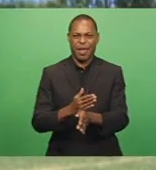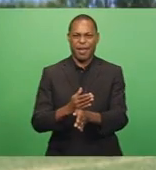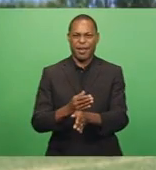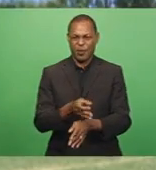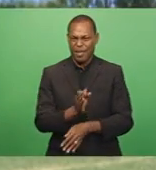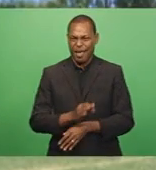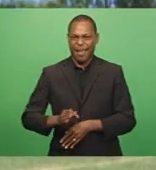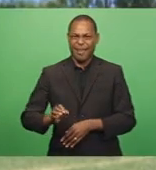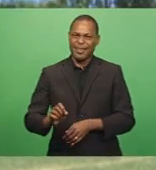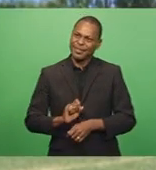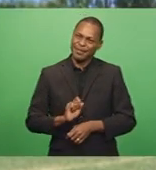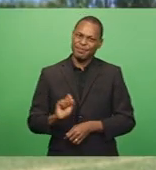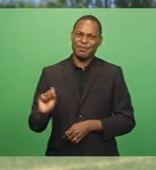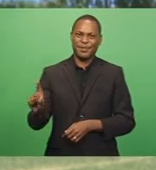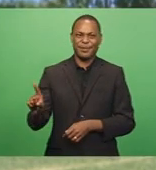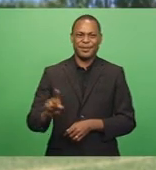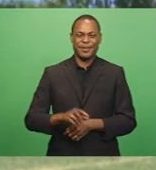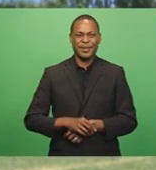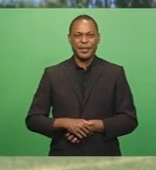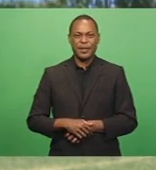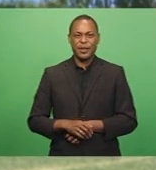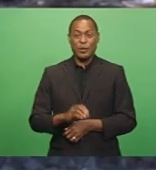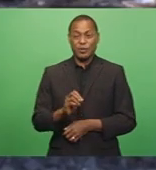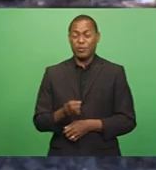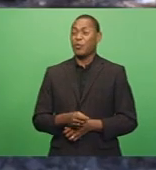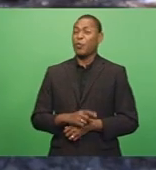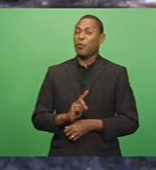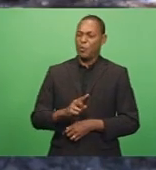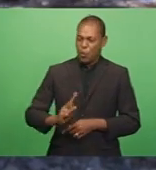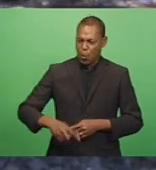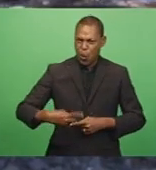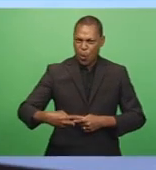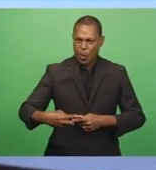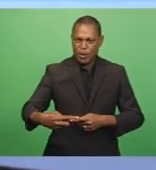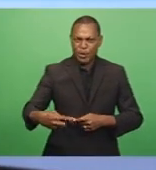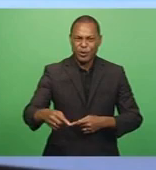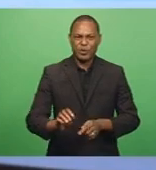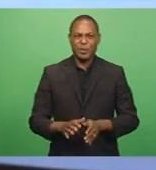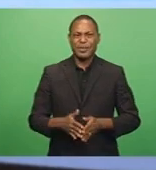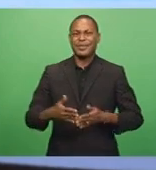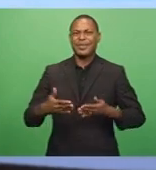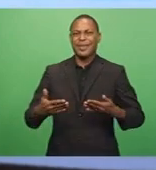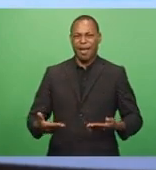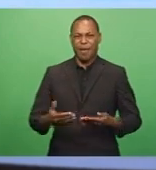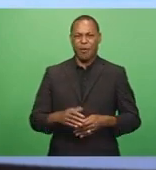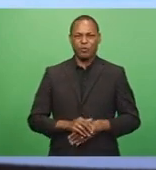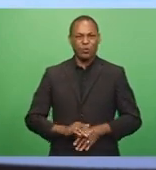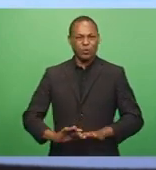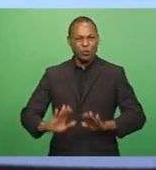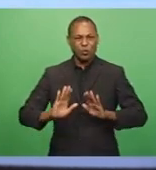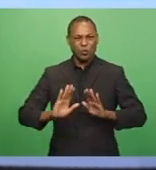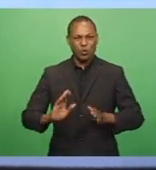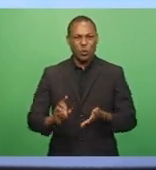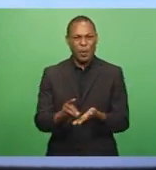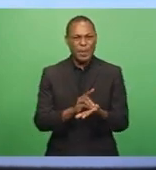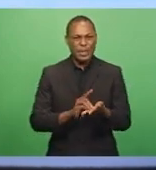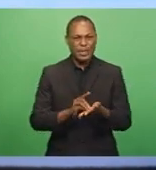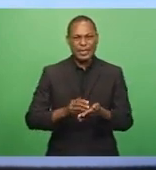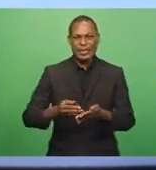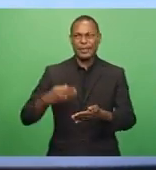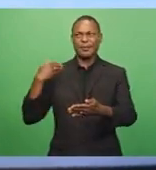The province has also been commanded for its continuous effort in combating communicable diseases over the years.